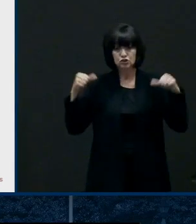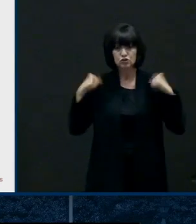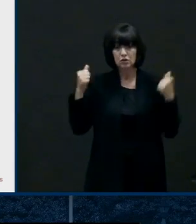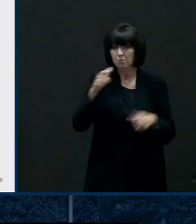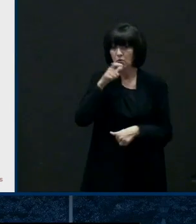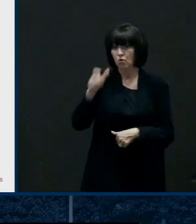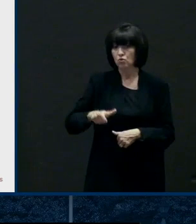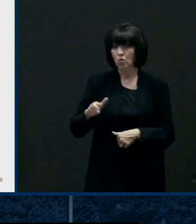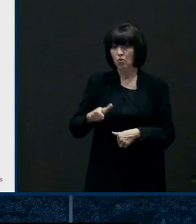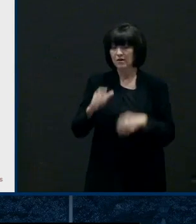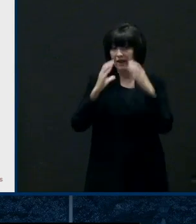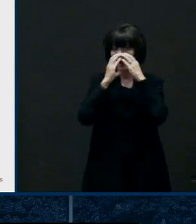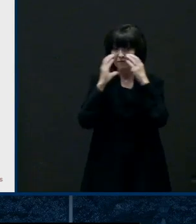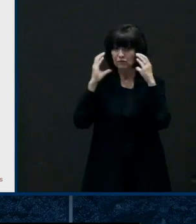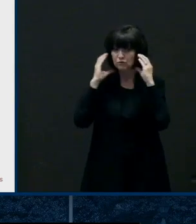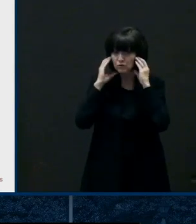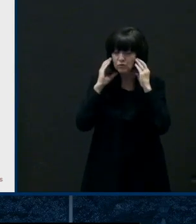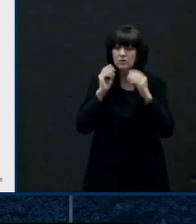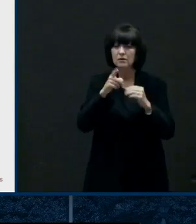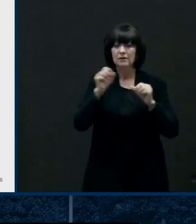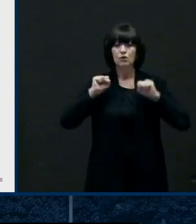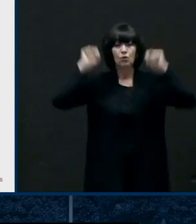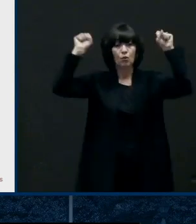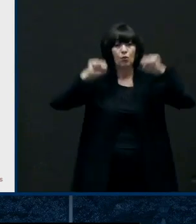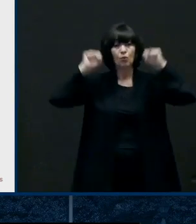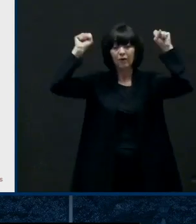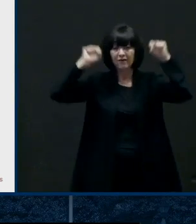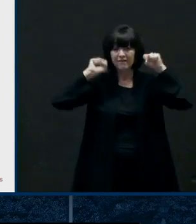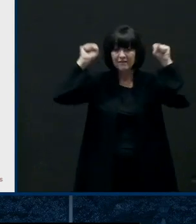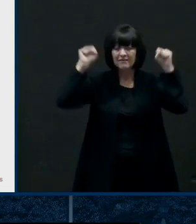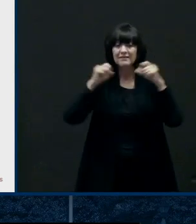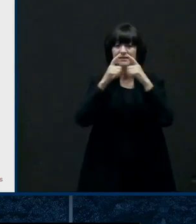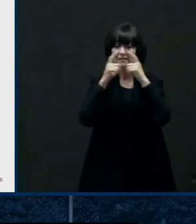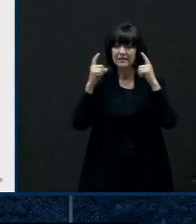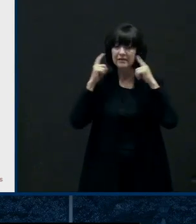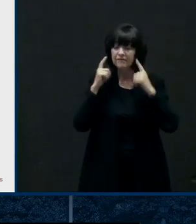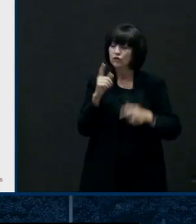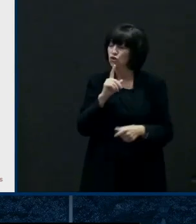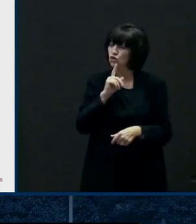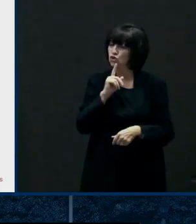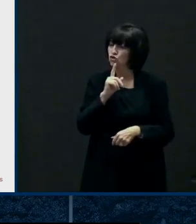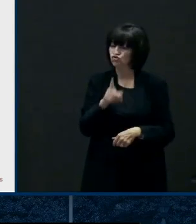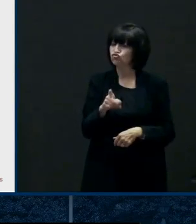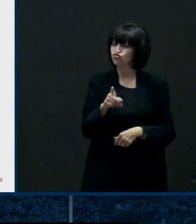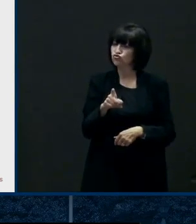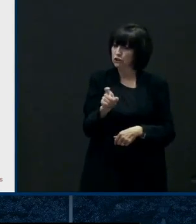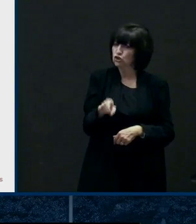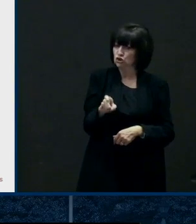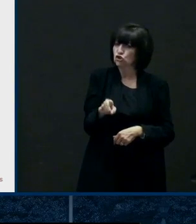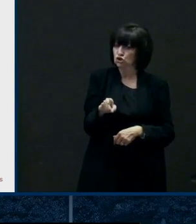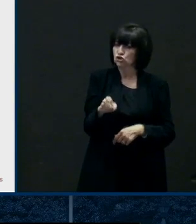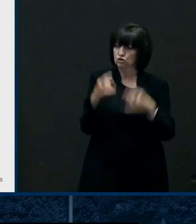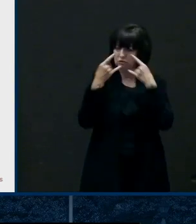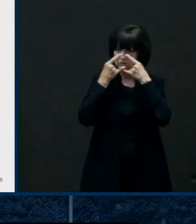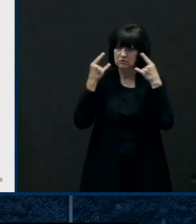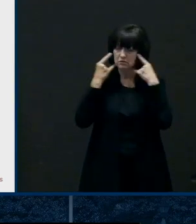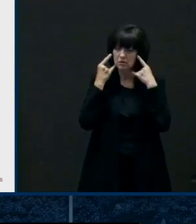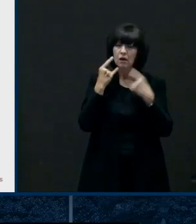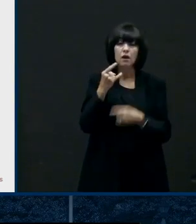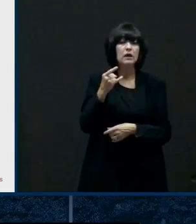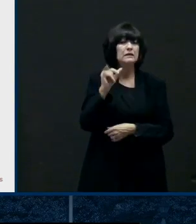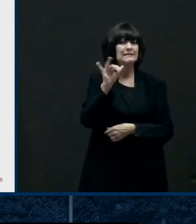covering really it's only those who are engaged in vigorous physical activity which is running